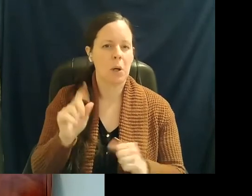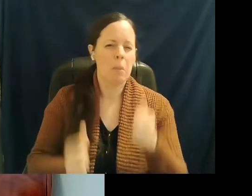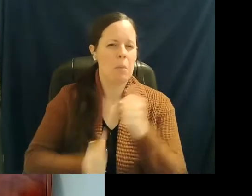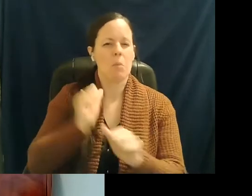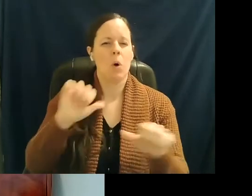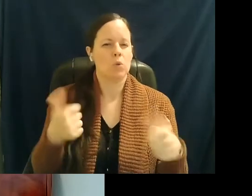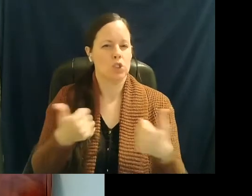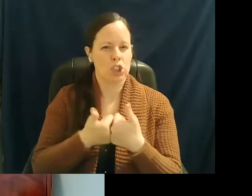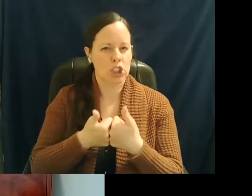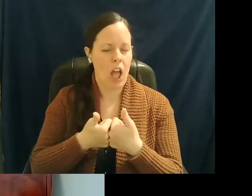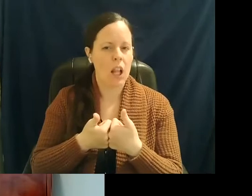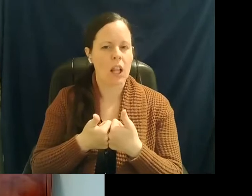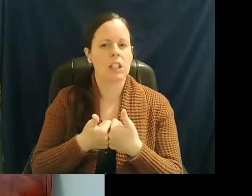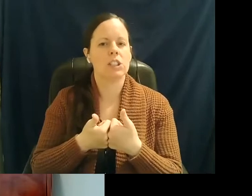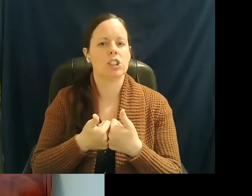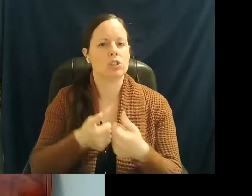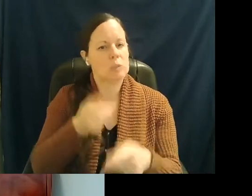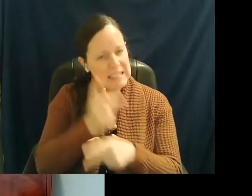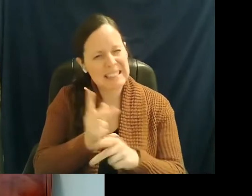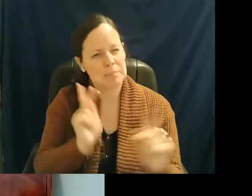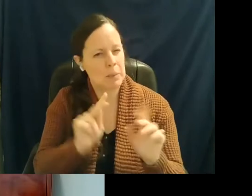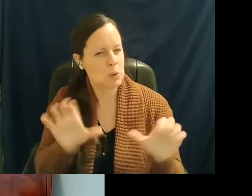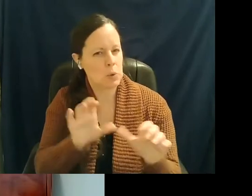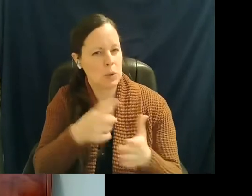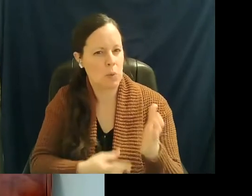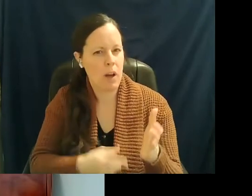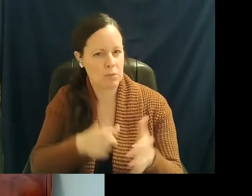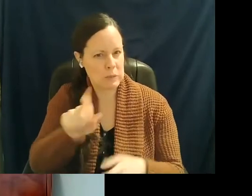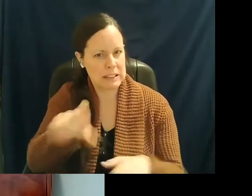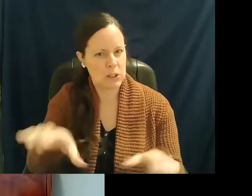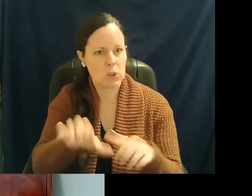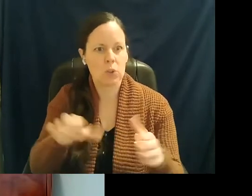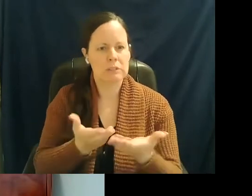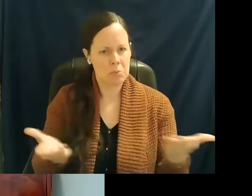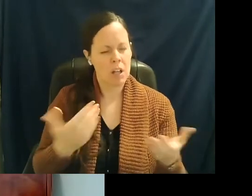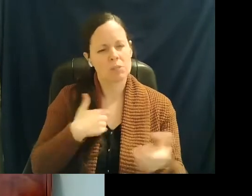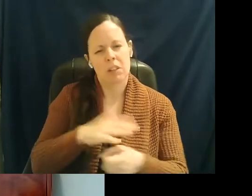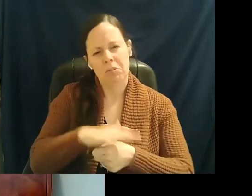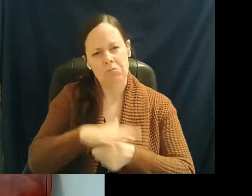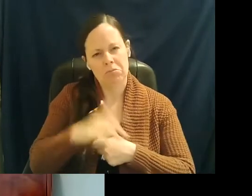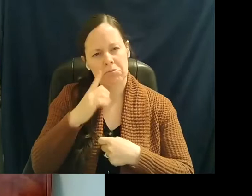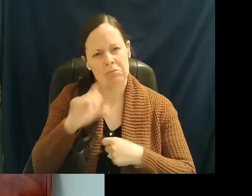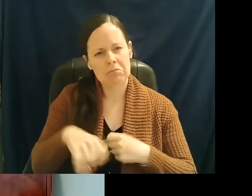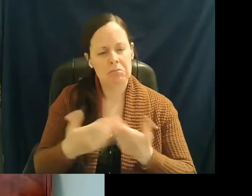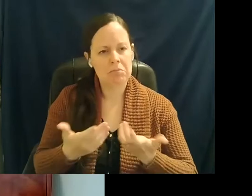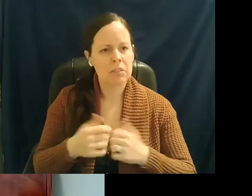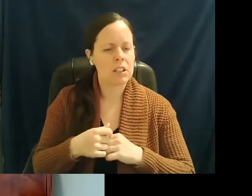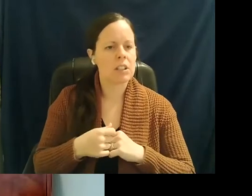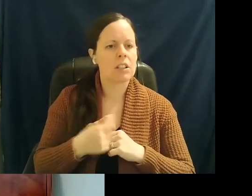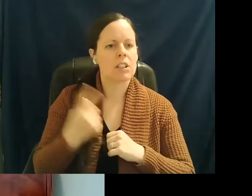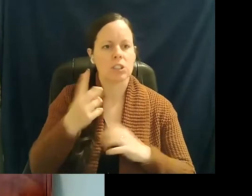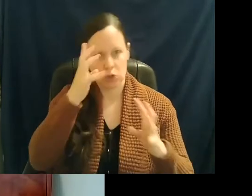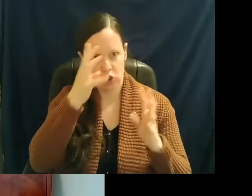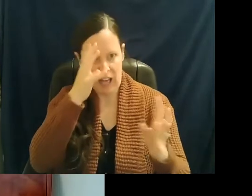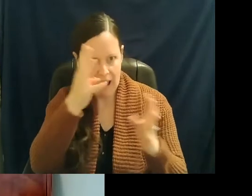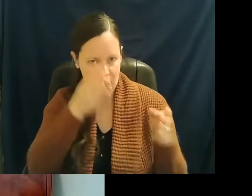keep people vigilant supply wise and stuff. You know, we're doing OK that way. Like I said, we're just getting creative. So